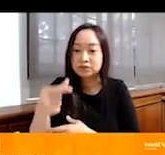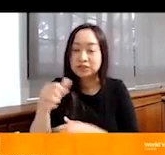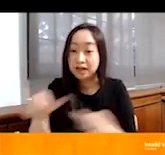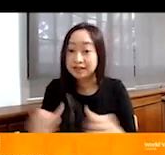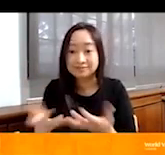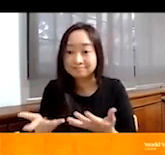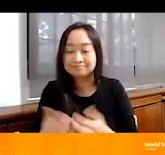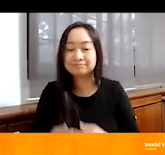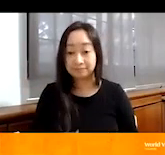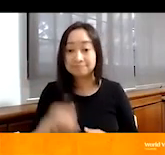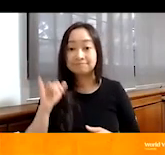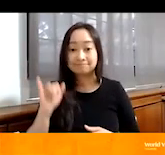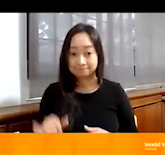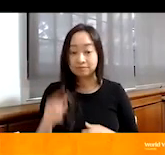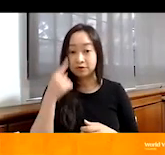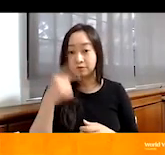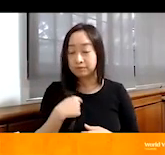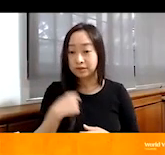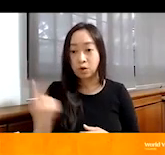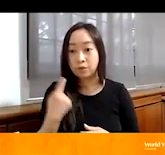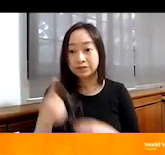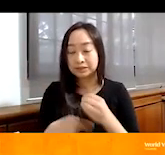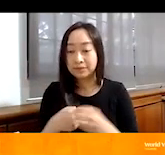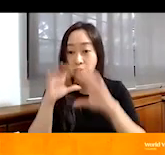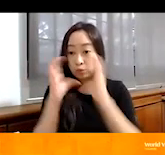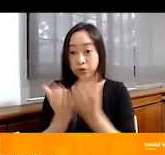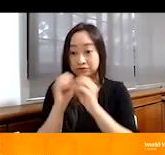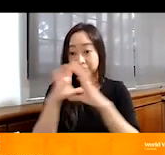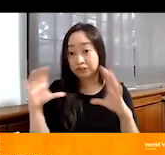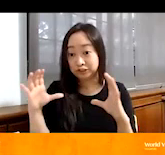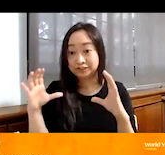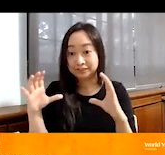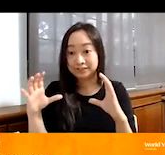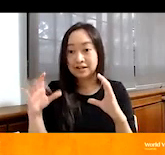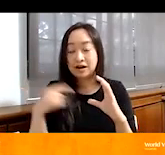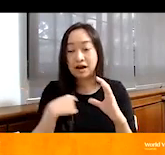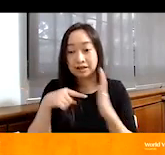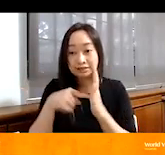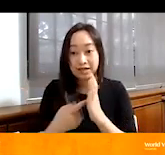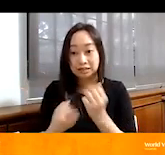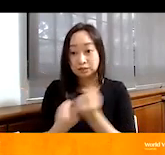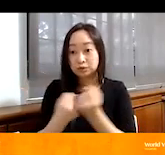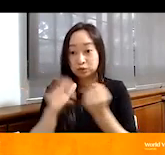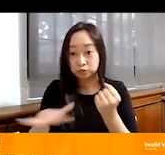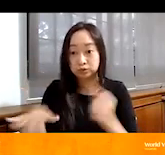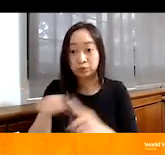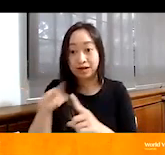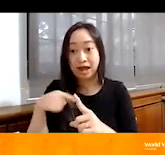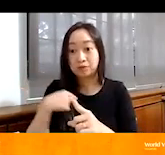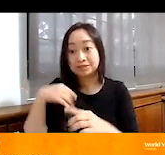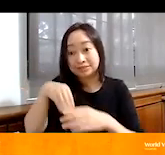Yeah. Yeah. So, for me, it's always been about World Vision. So, I actually started sponsoring children when I was in college.